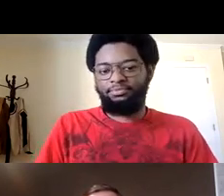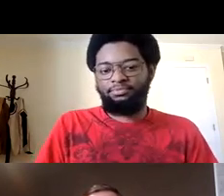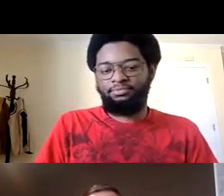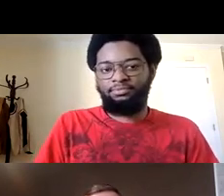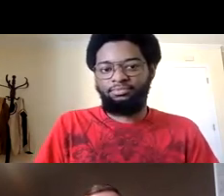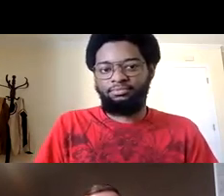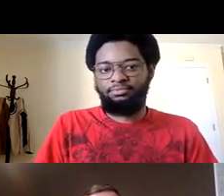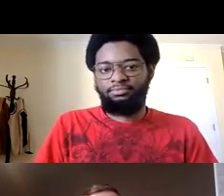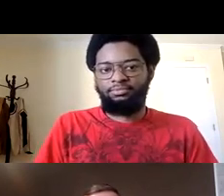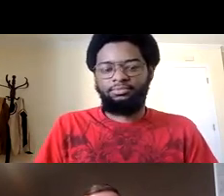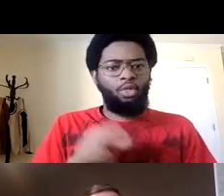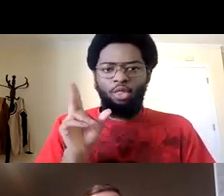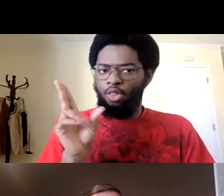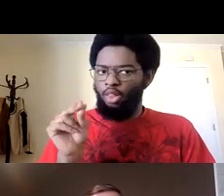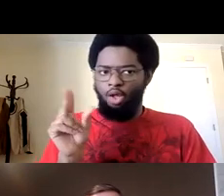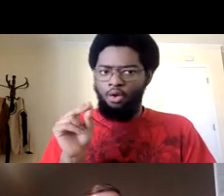she is my mother